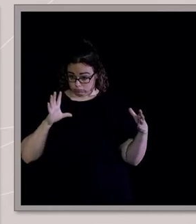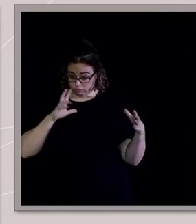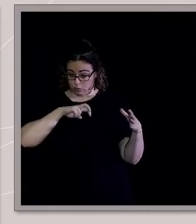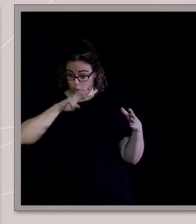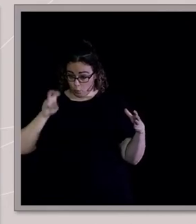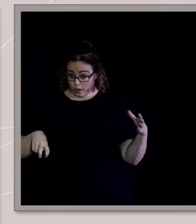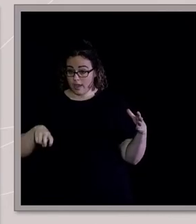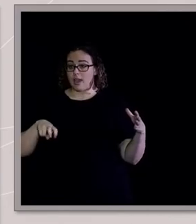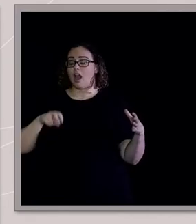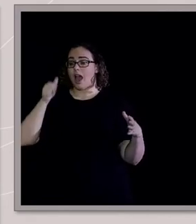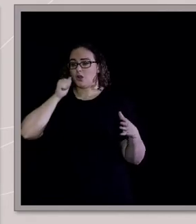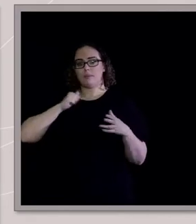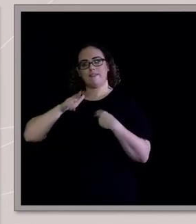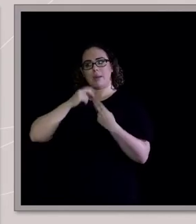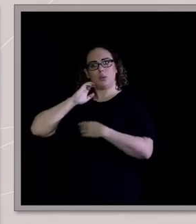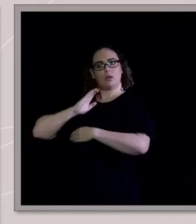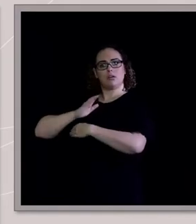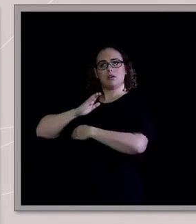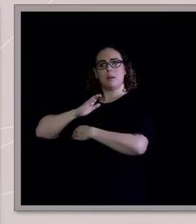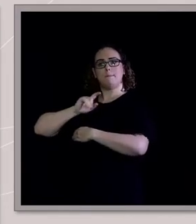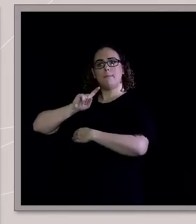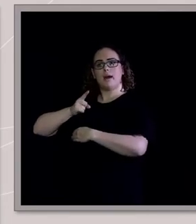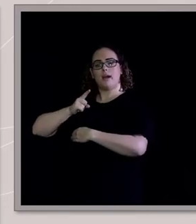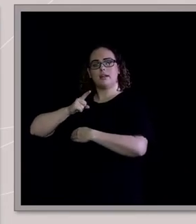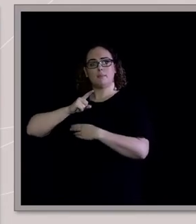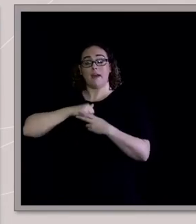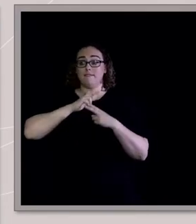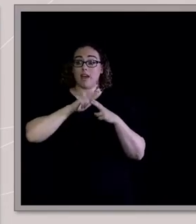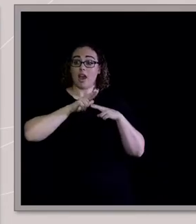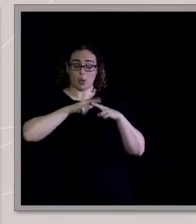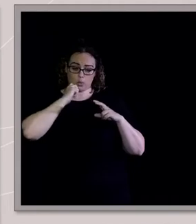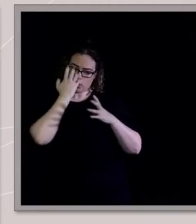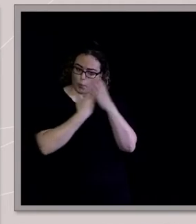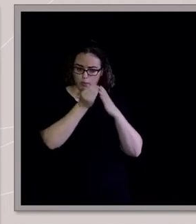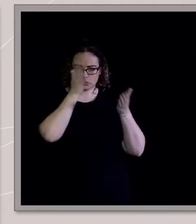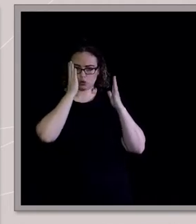My dad had poured everything into the church. He was a true believer.